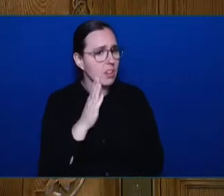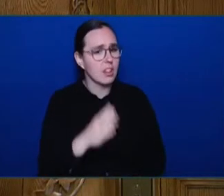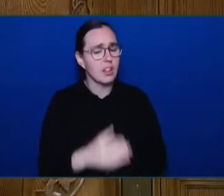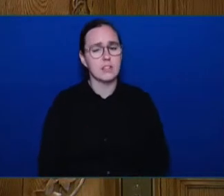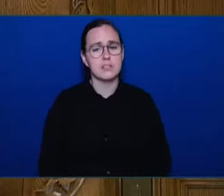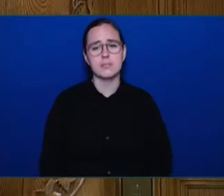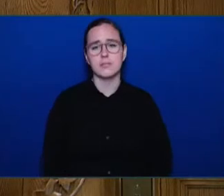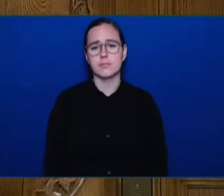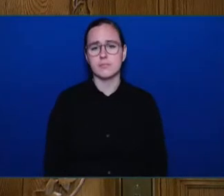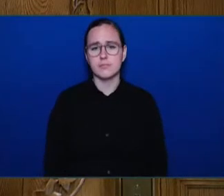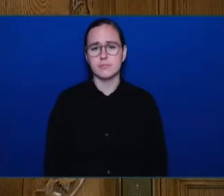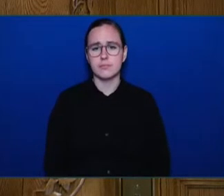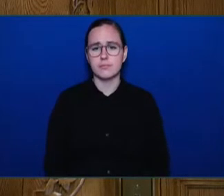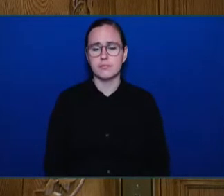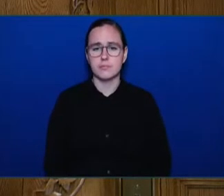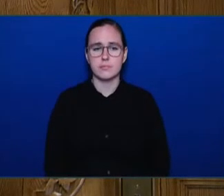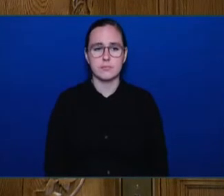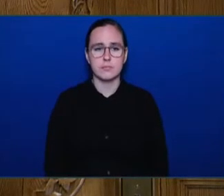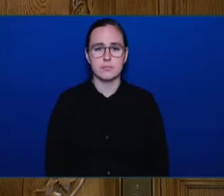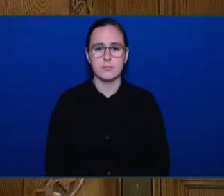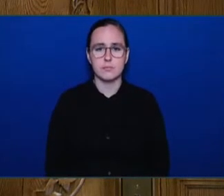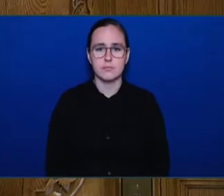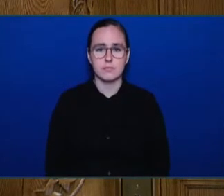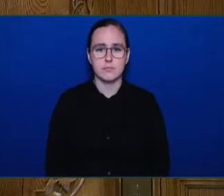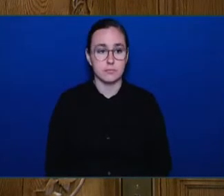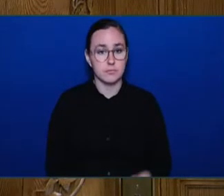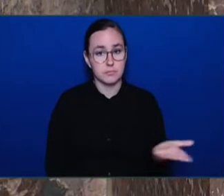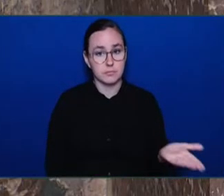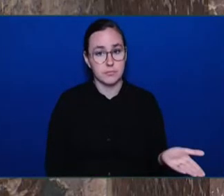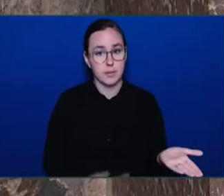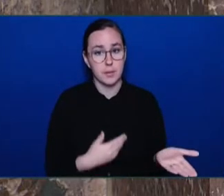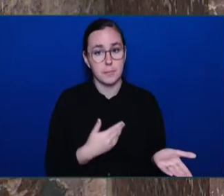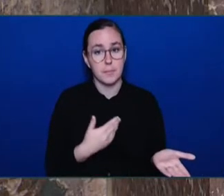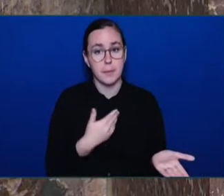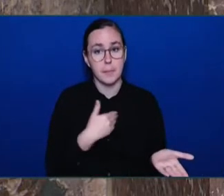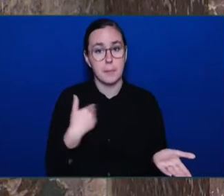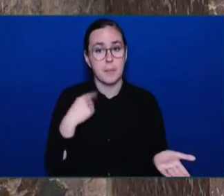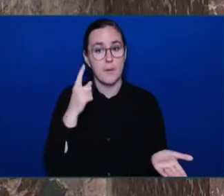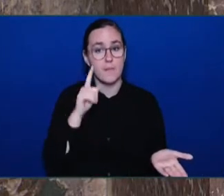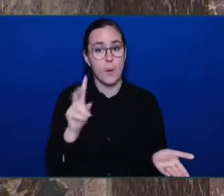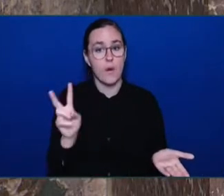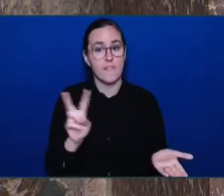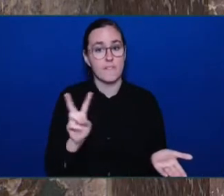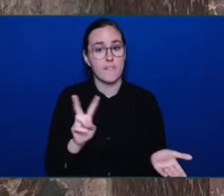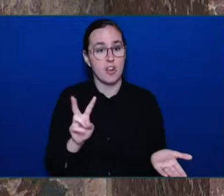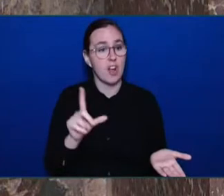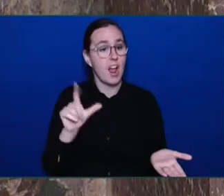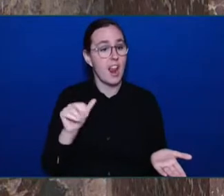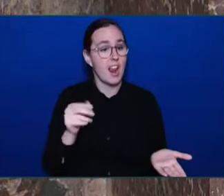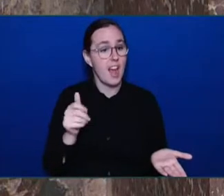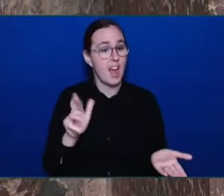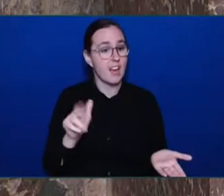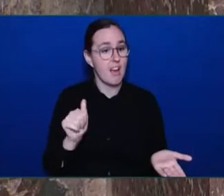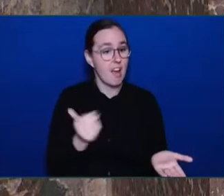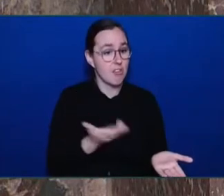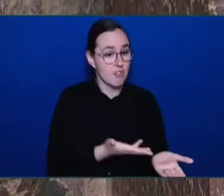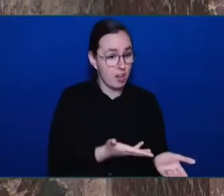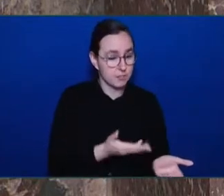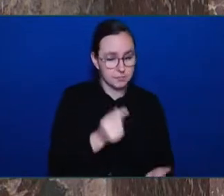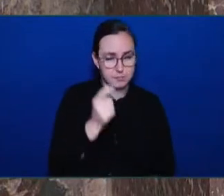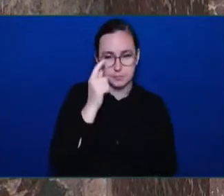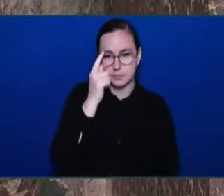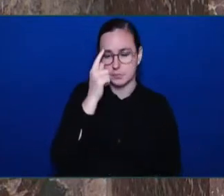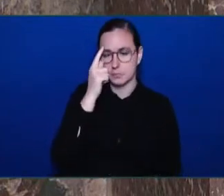Member for Van Coorlinger. Thank you, Mr. Speaker. Well, with a response from the current Attorney-General,